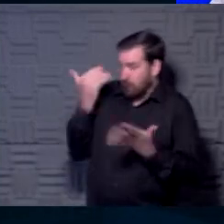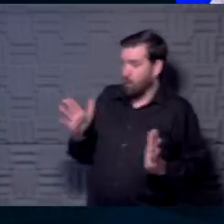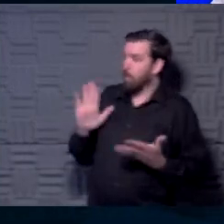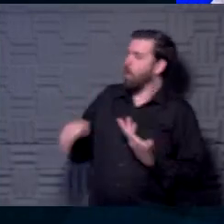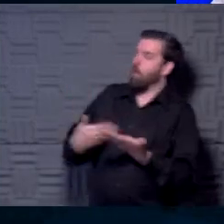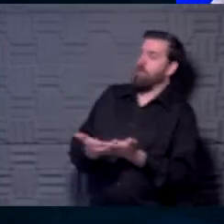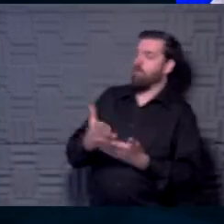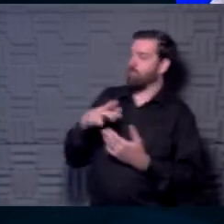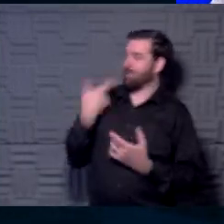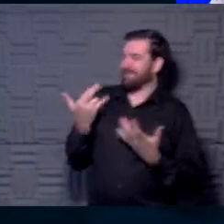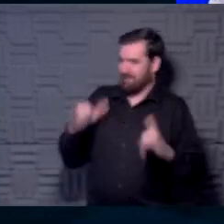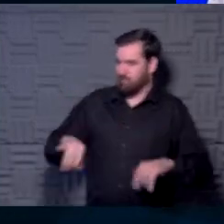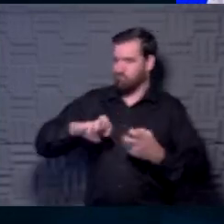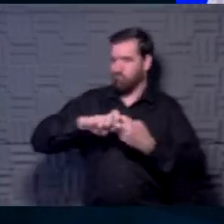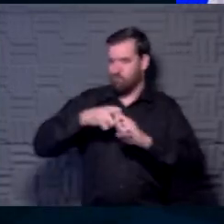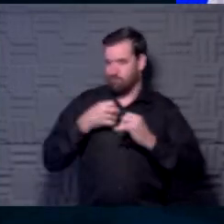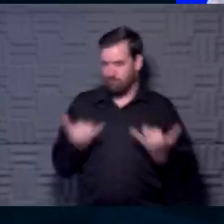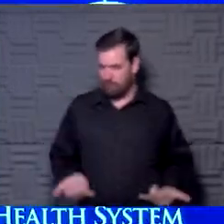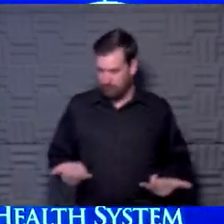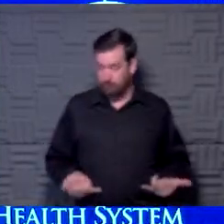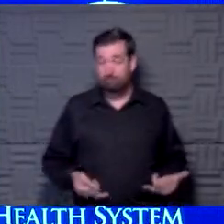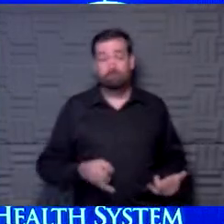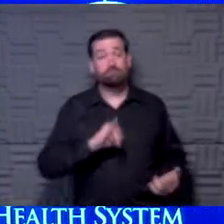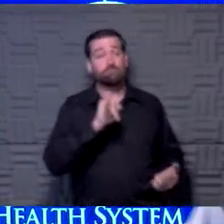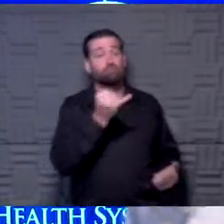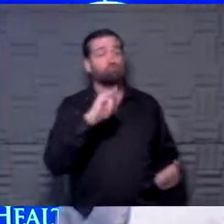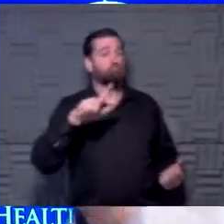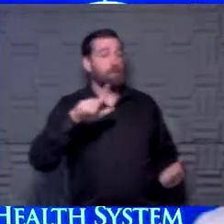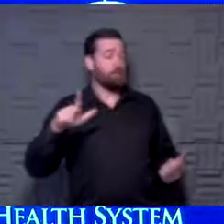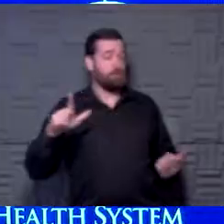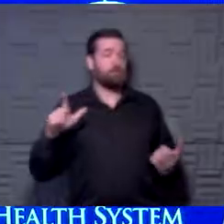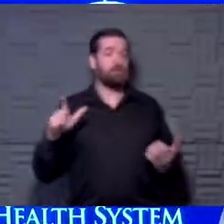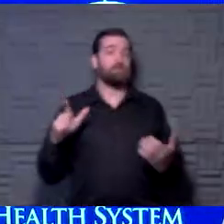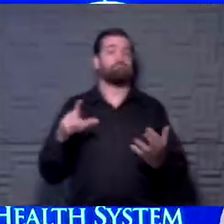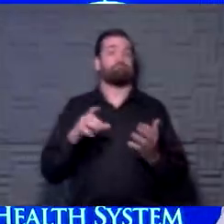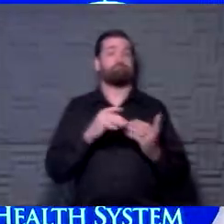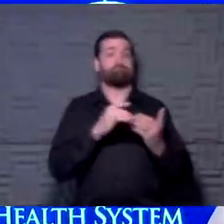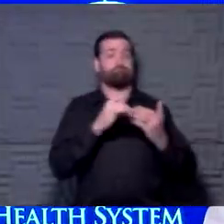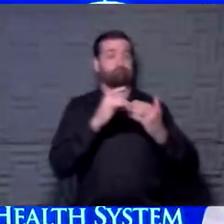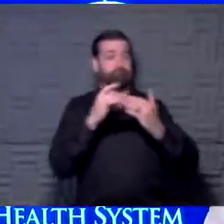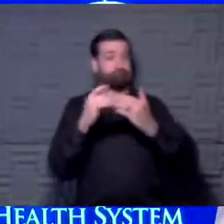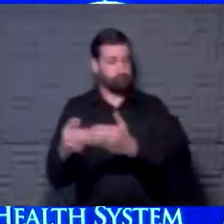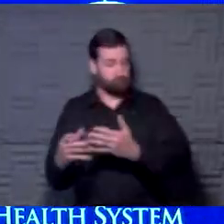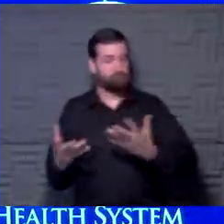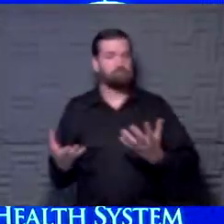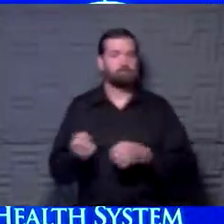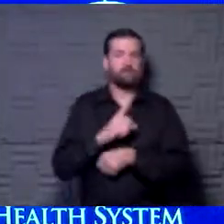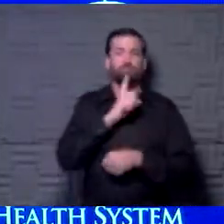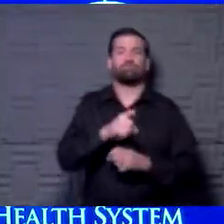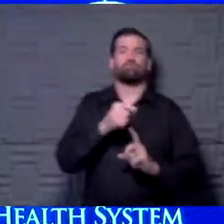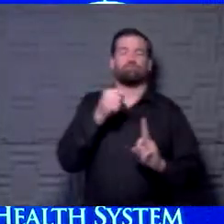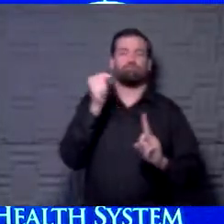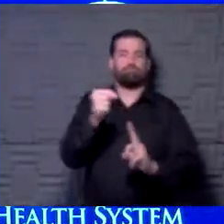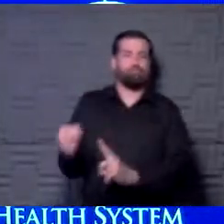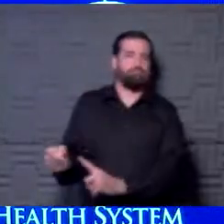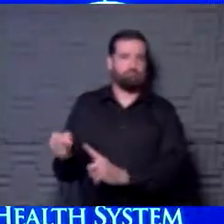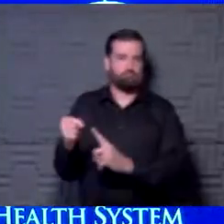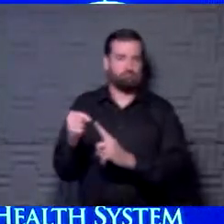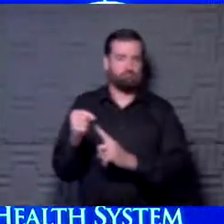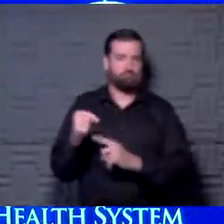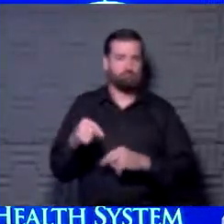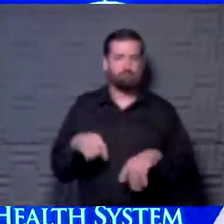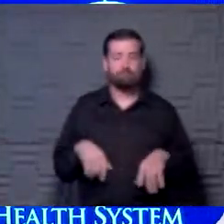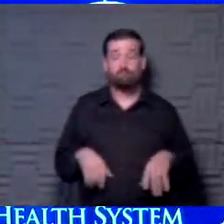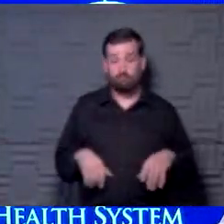think the problem is right here. Well, Jill, that was an opening log because we wanted to make sure we kind of hit the key scientific points.